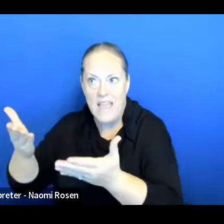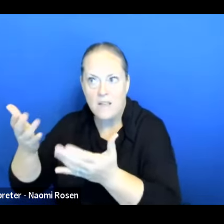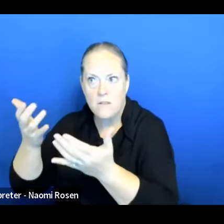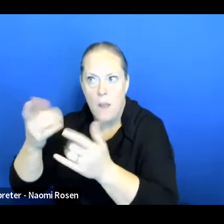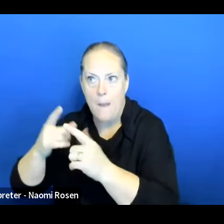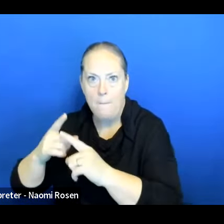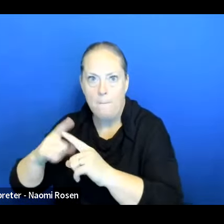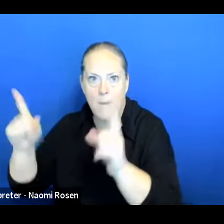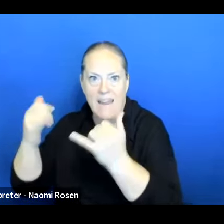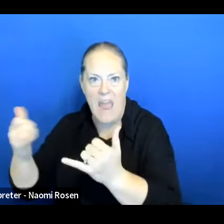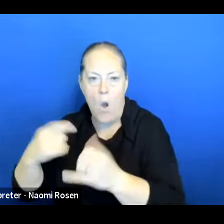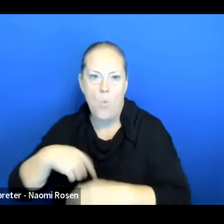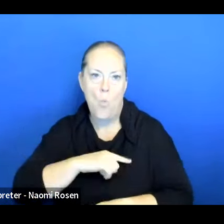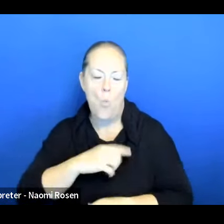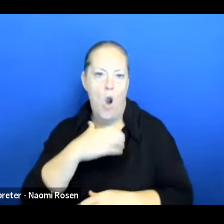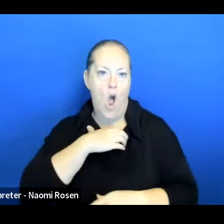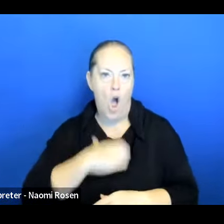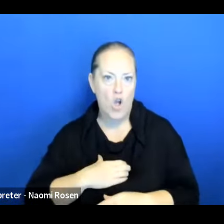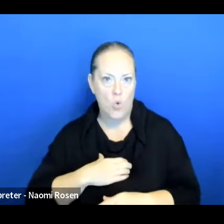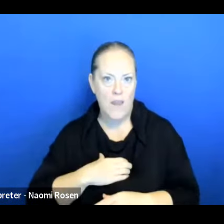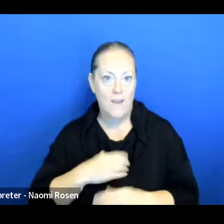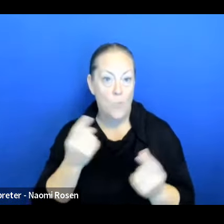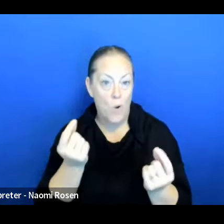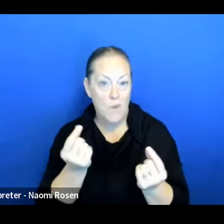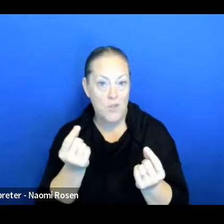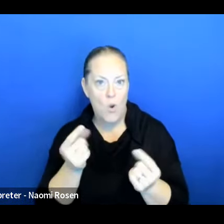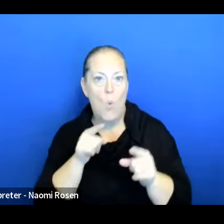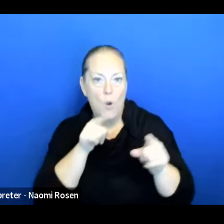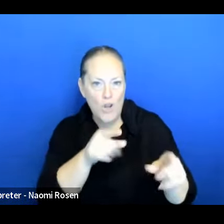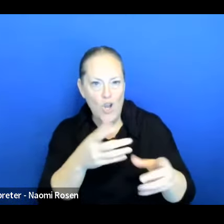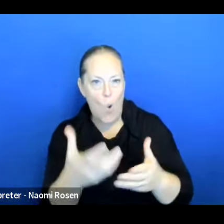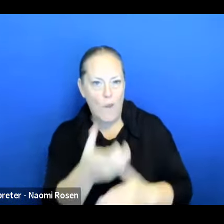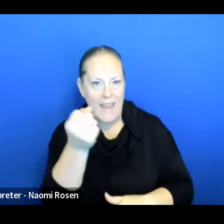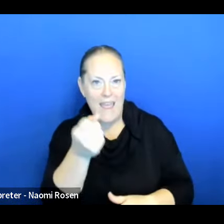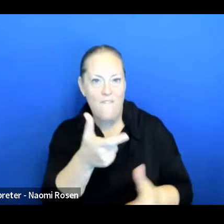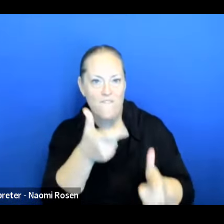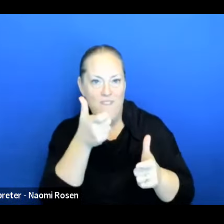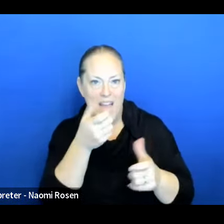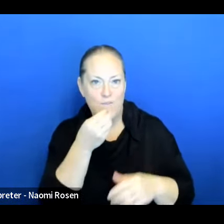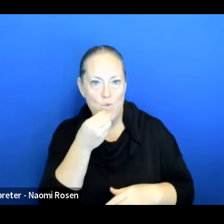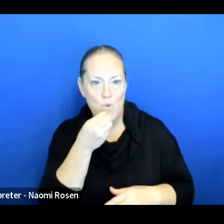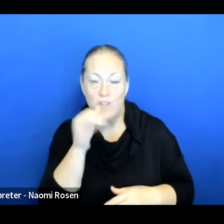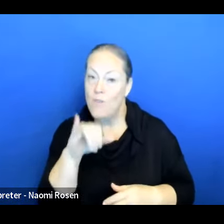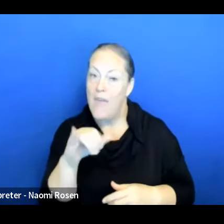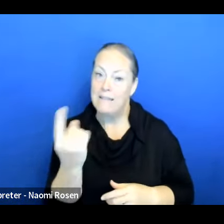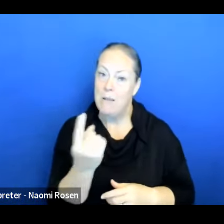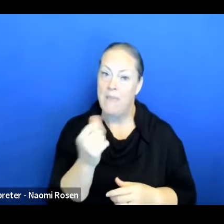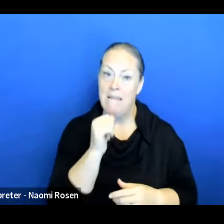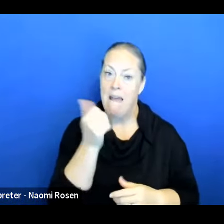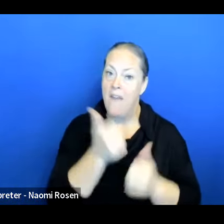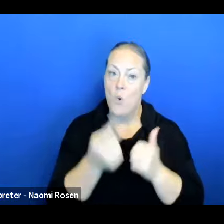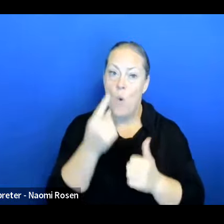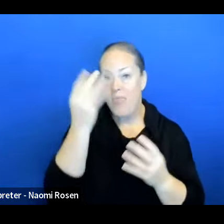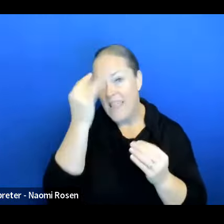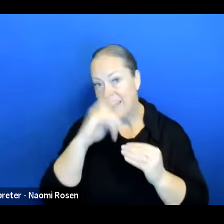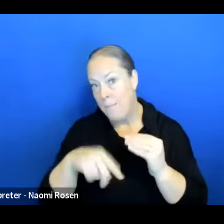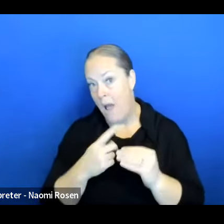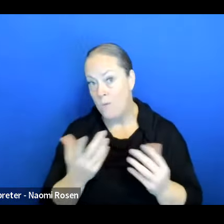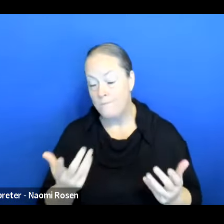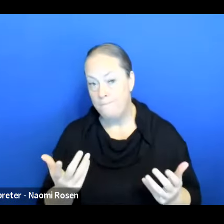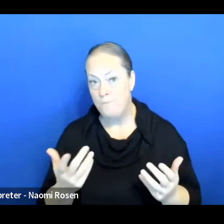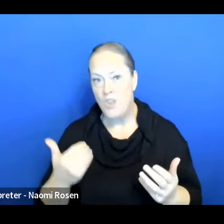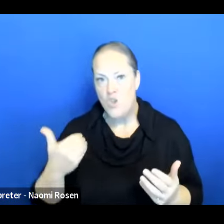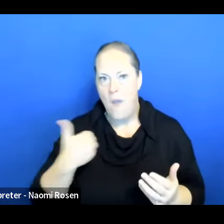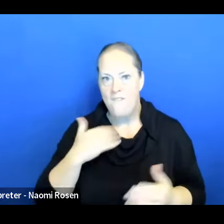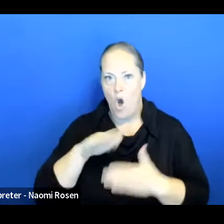So what are we going to do? Go to a convenience store, go to get fast food. So that's something that not everybody always thinks about kind of like, well, you have these